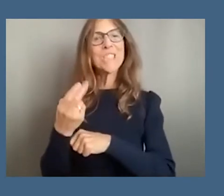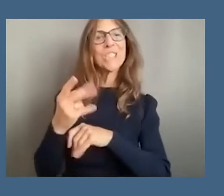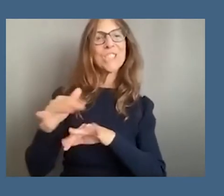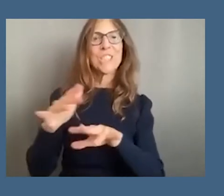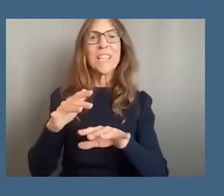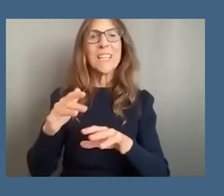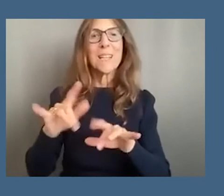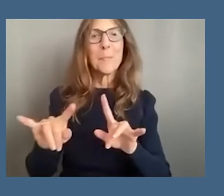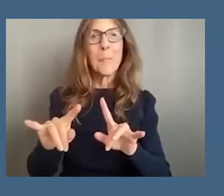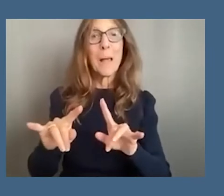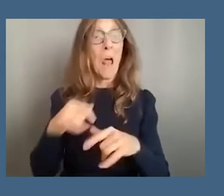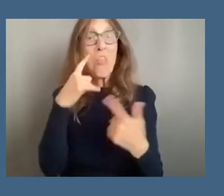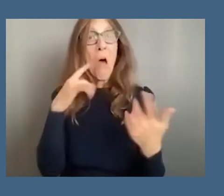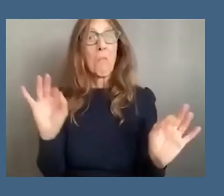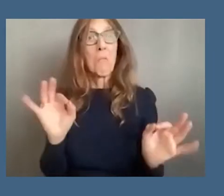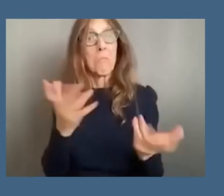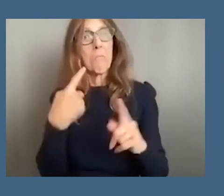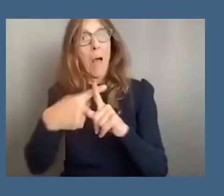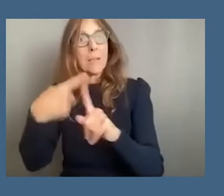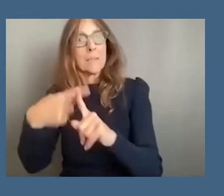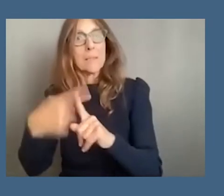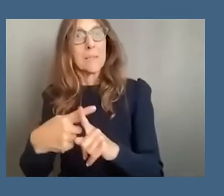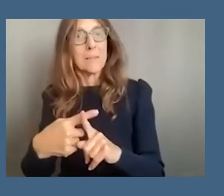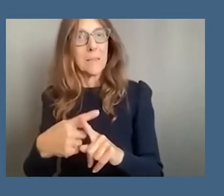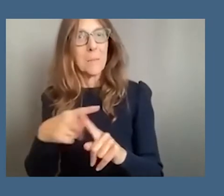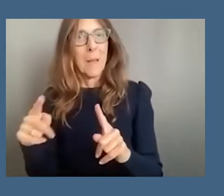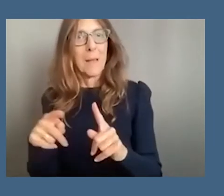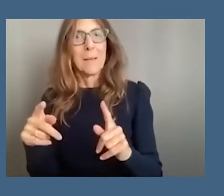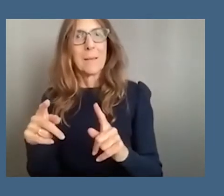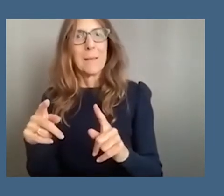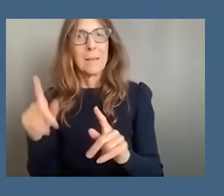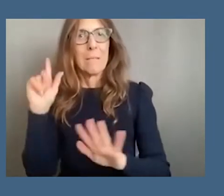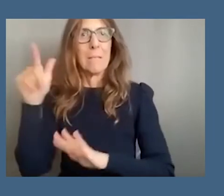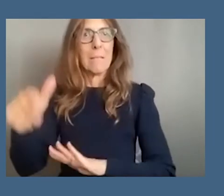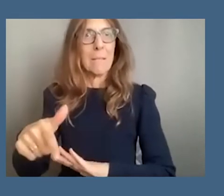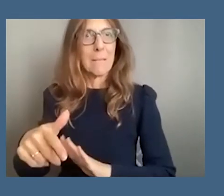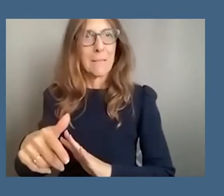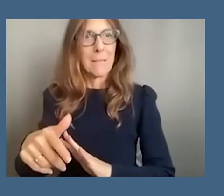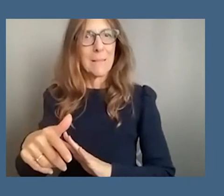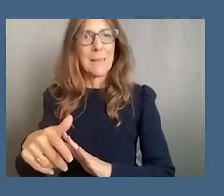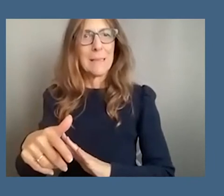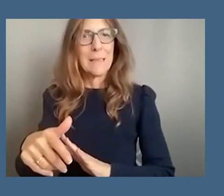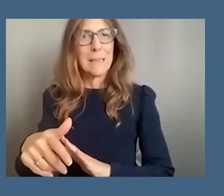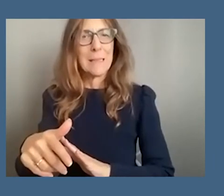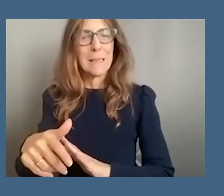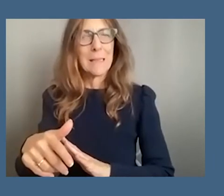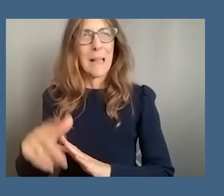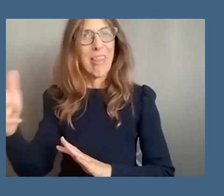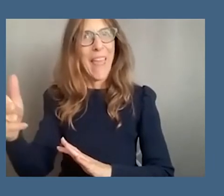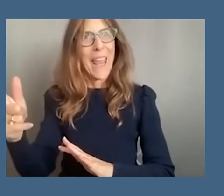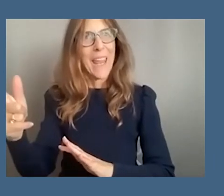thinking it was positive when by by design by construct